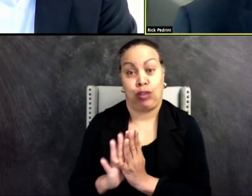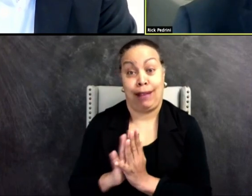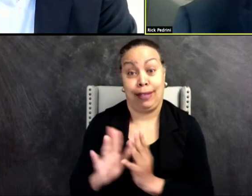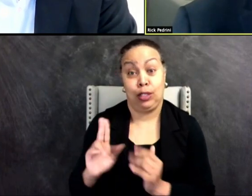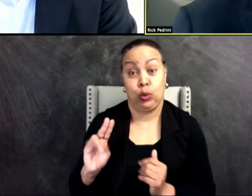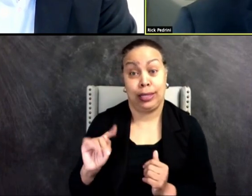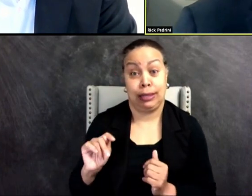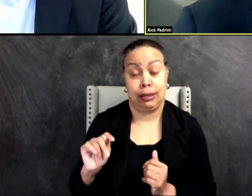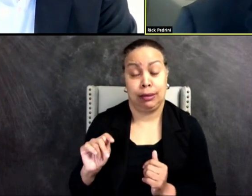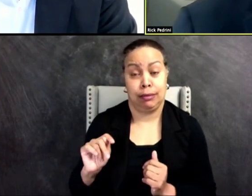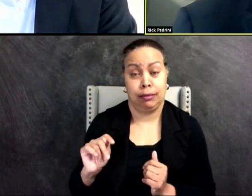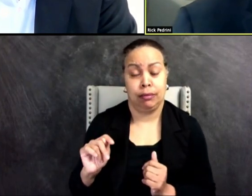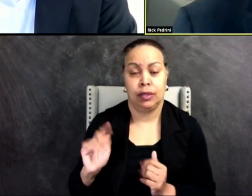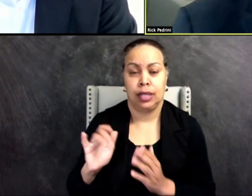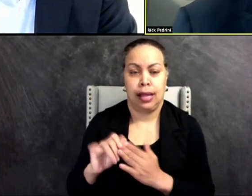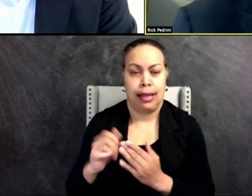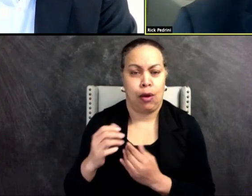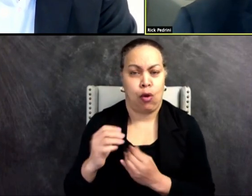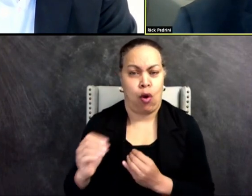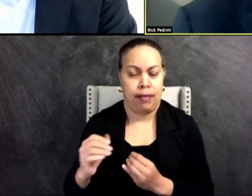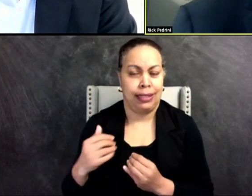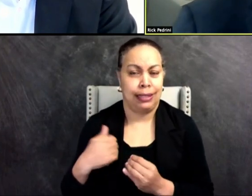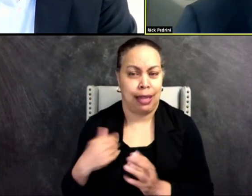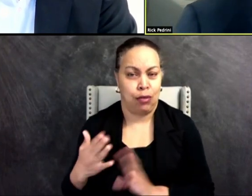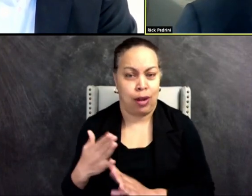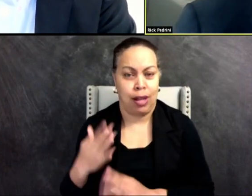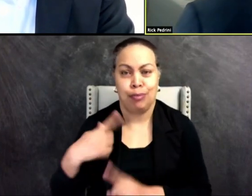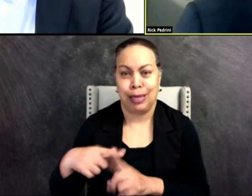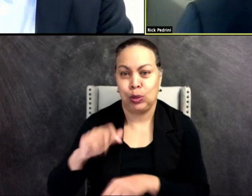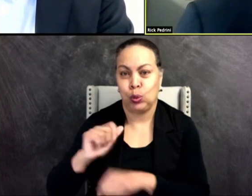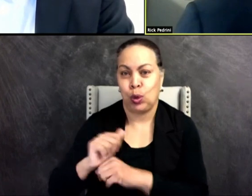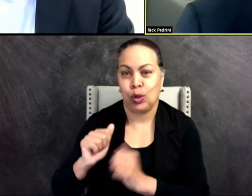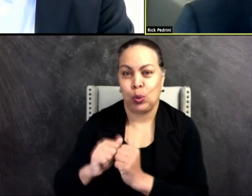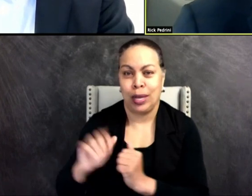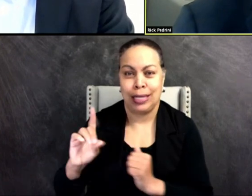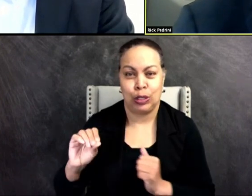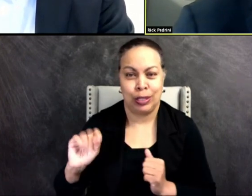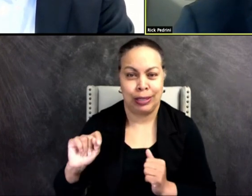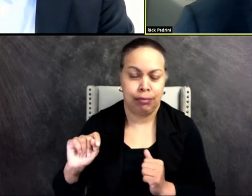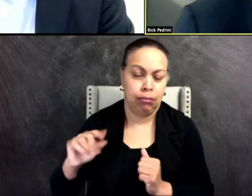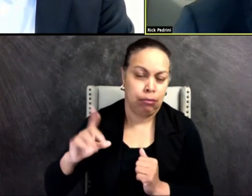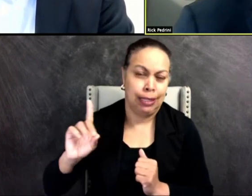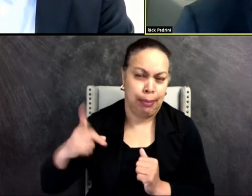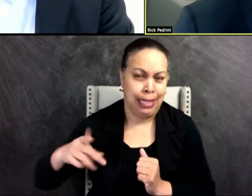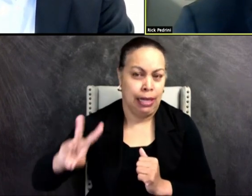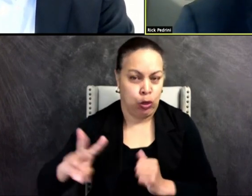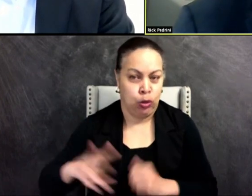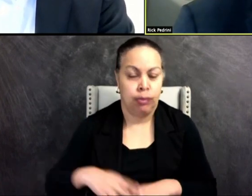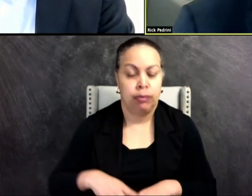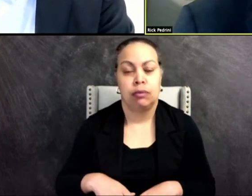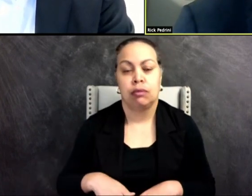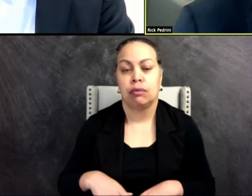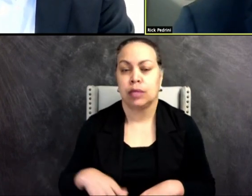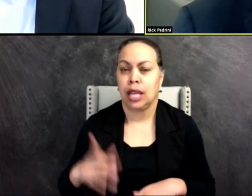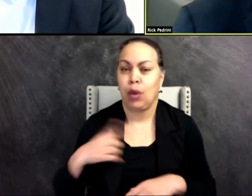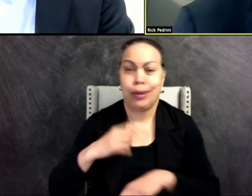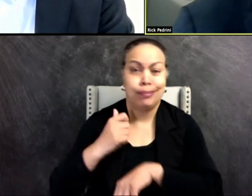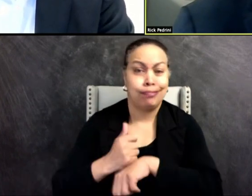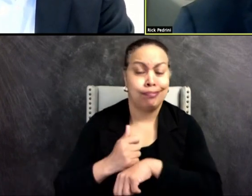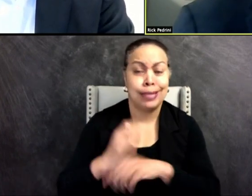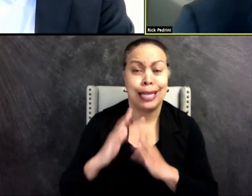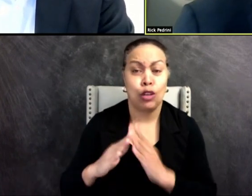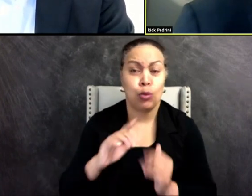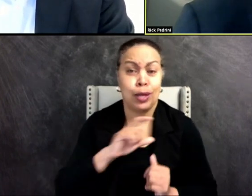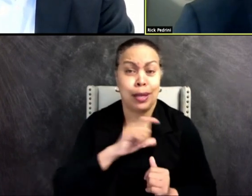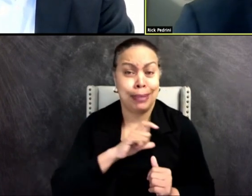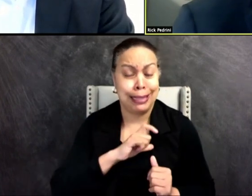office that I run in coordination with the department of public works, put together the community policing home run of the summer when we did